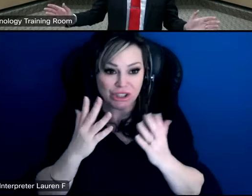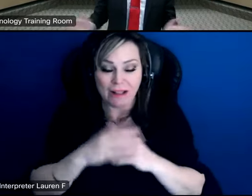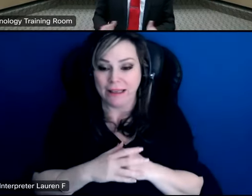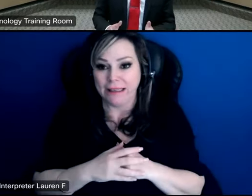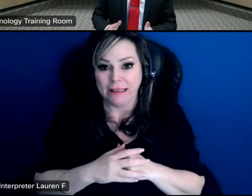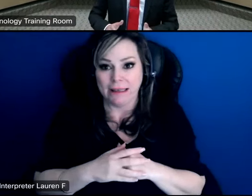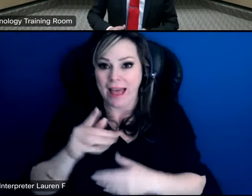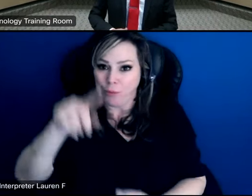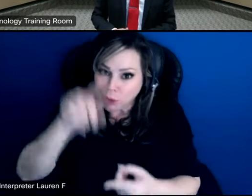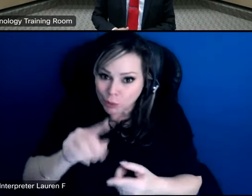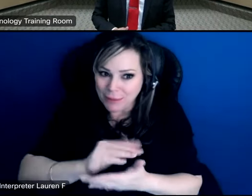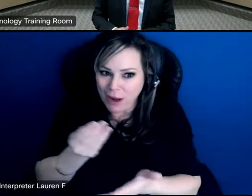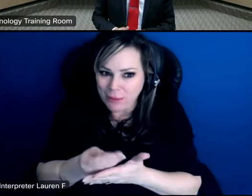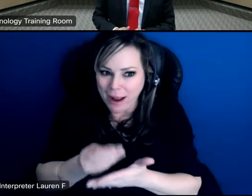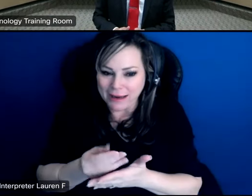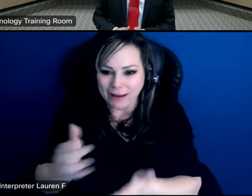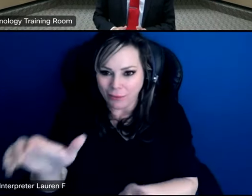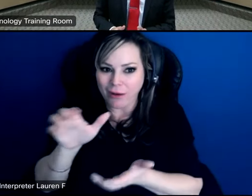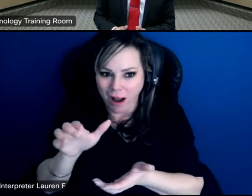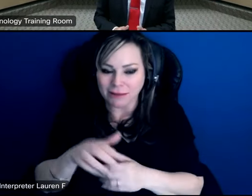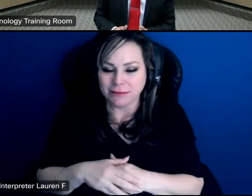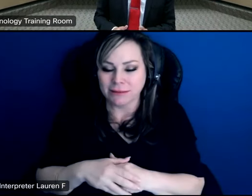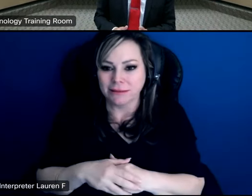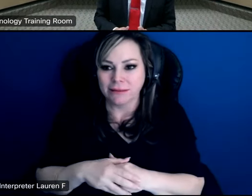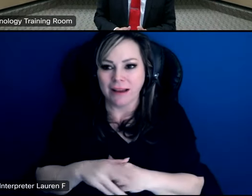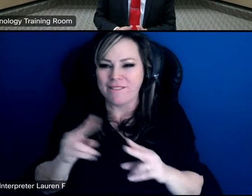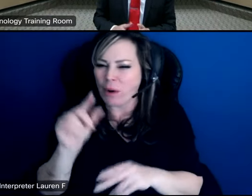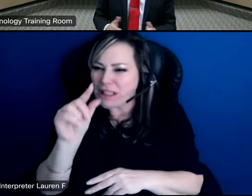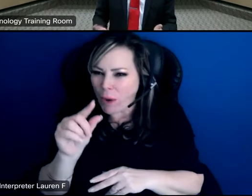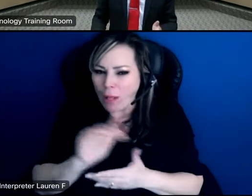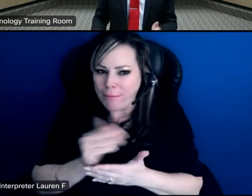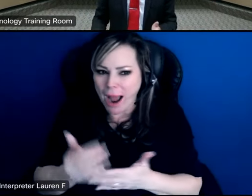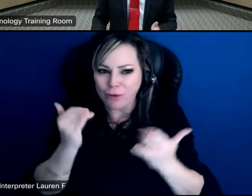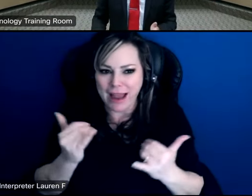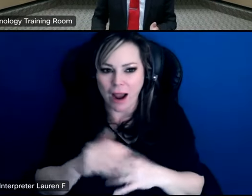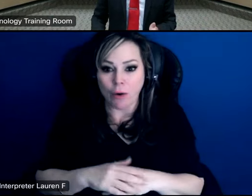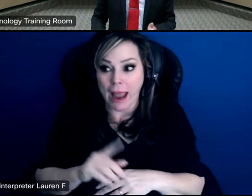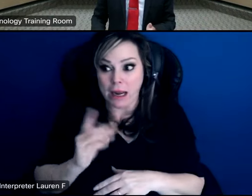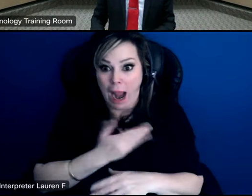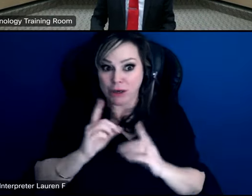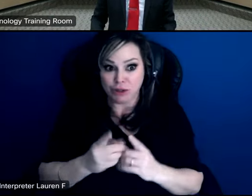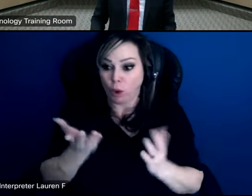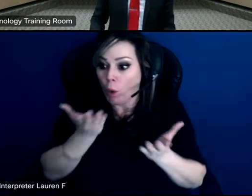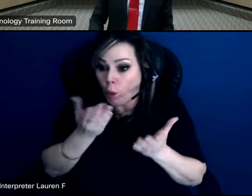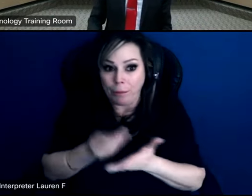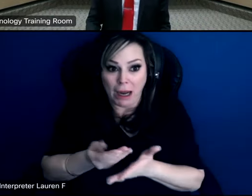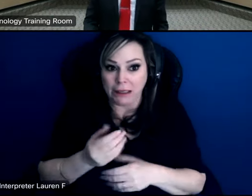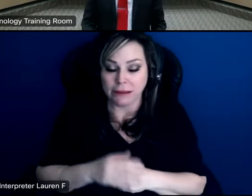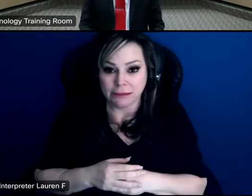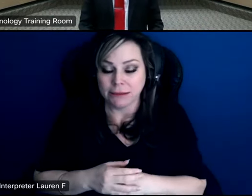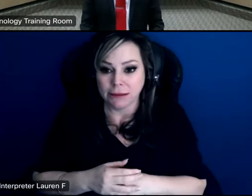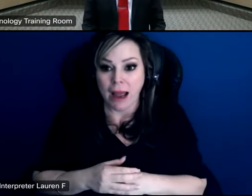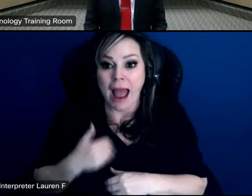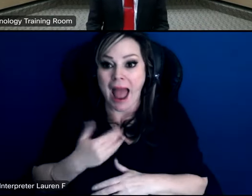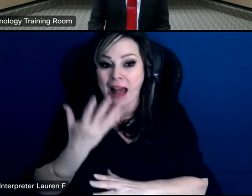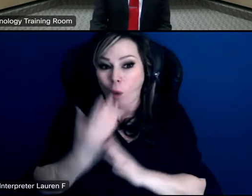reduced the amount of awards in that grant to a very small sum and we got none of the money so we had a hole in our budget